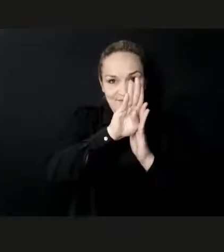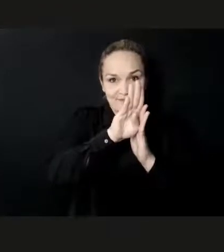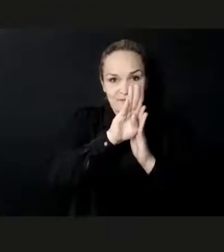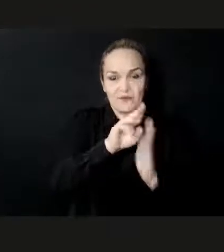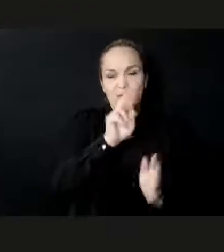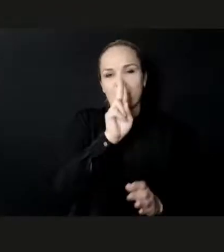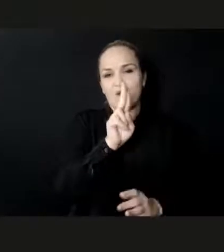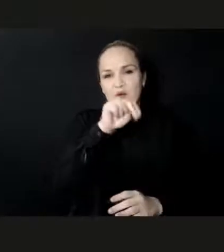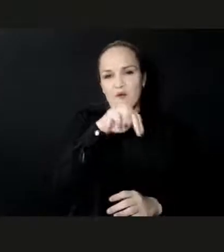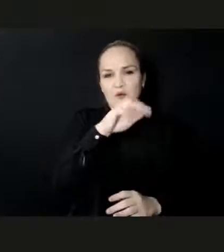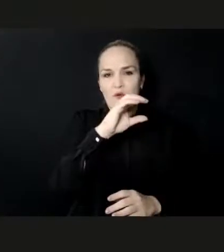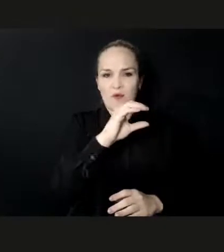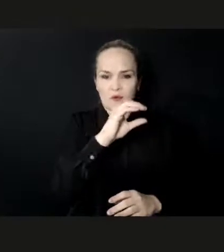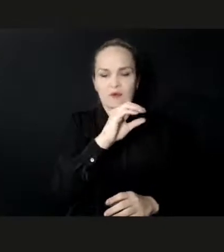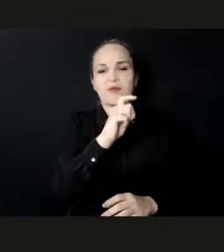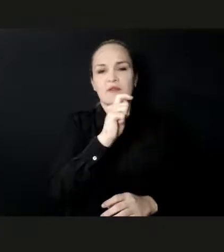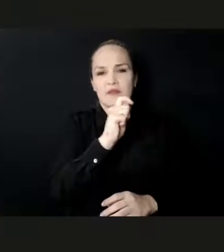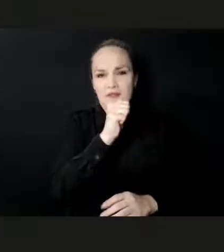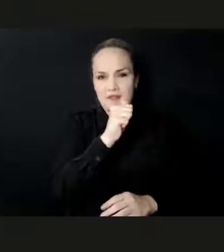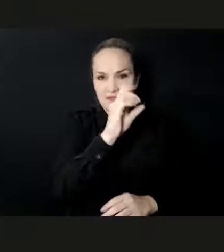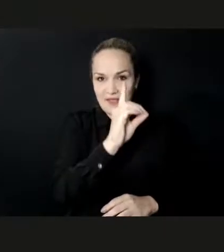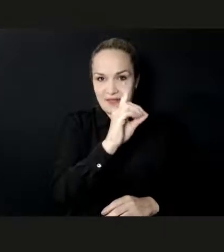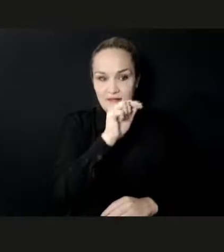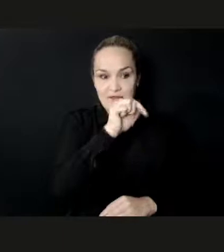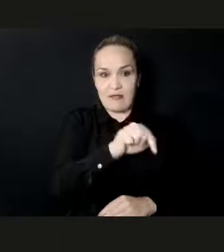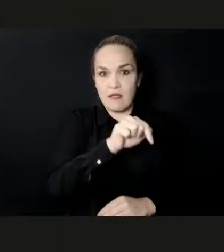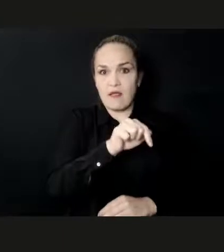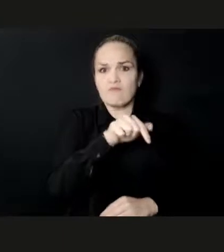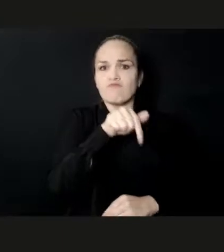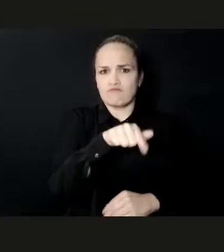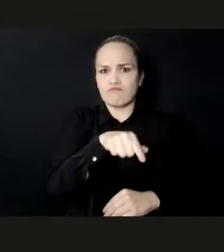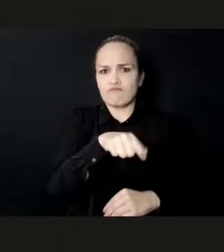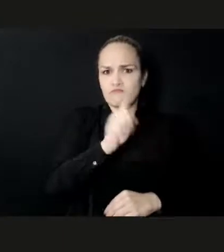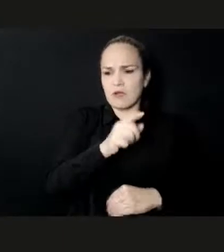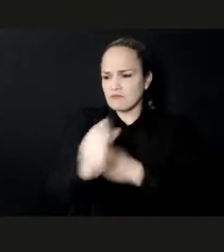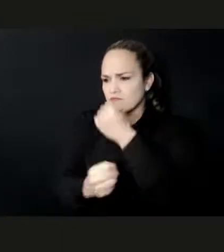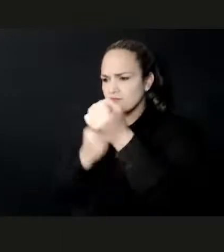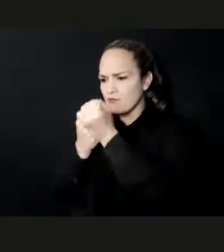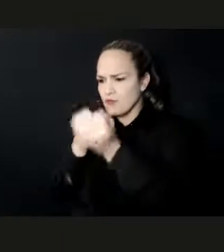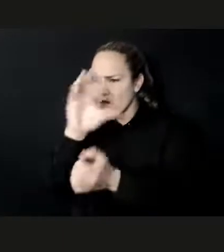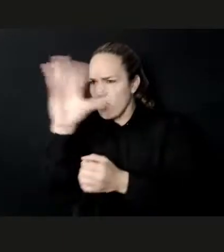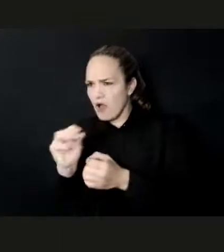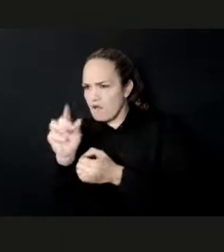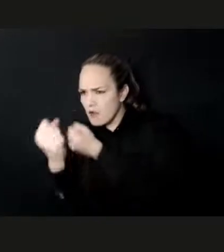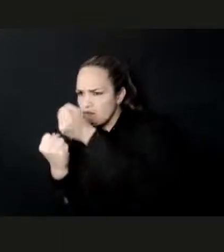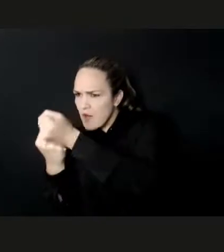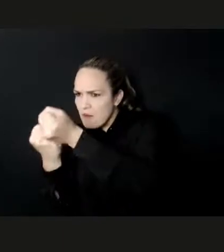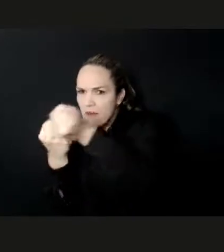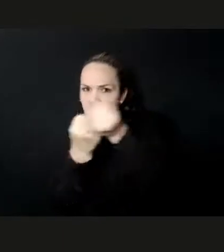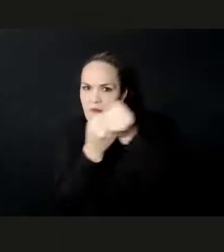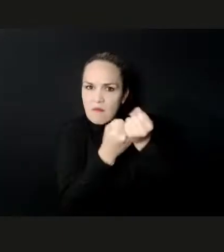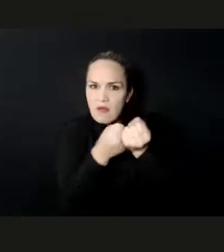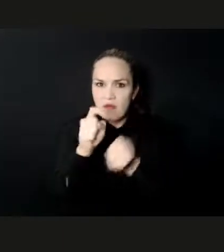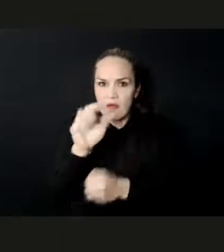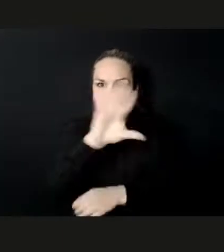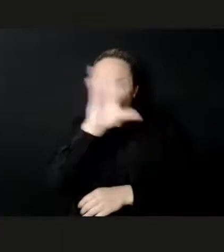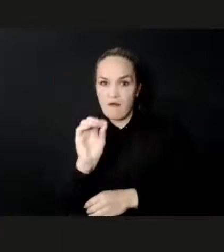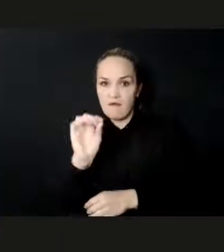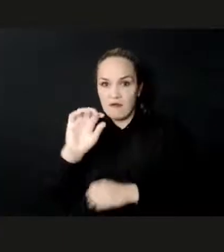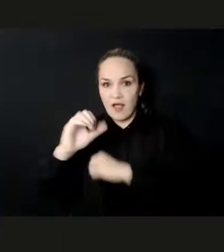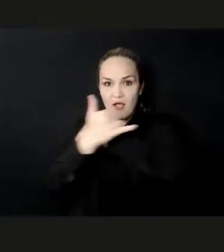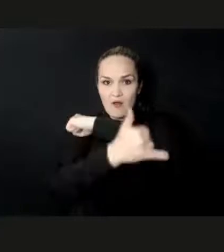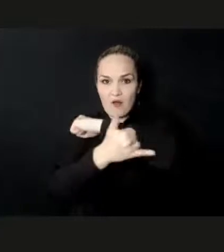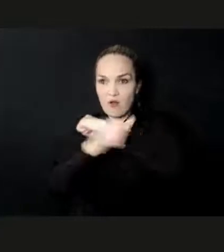ANCTAD continues to work with countries to engage policy makers, creative entrepreneurs